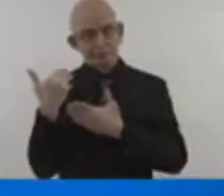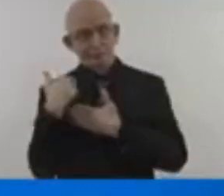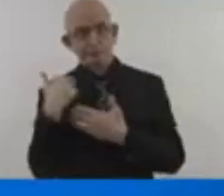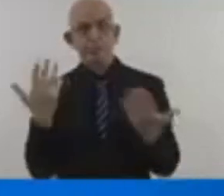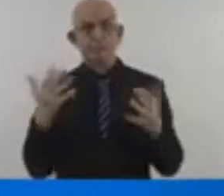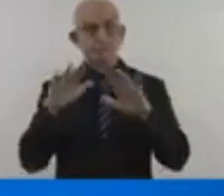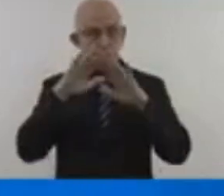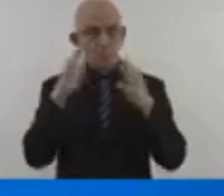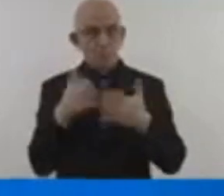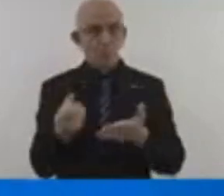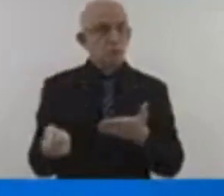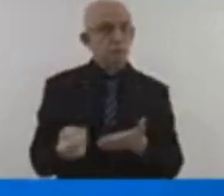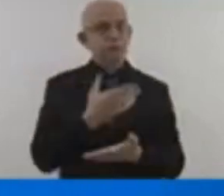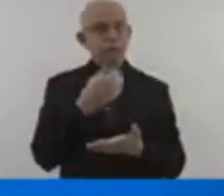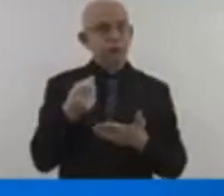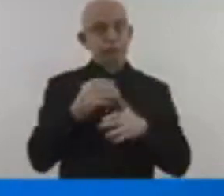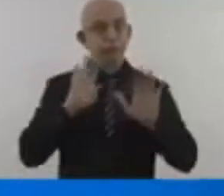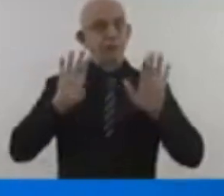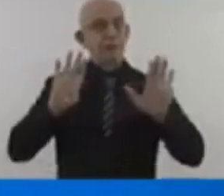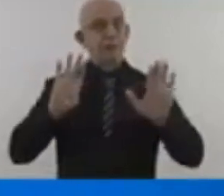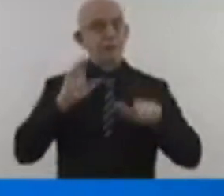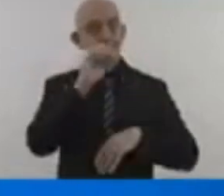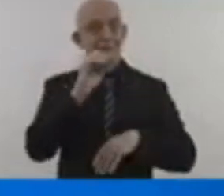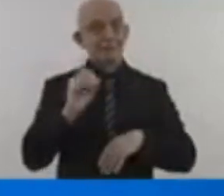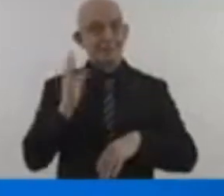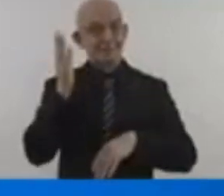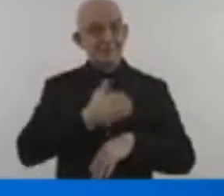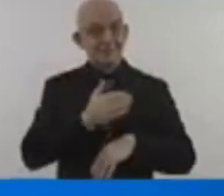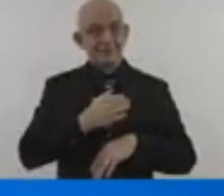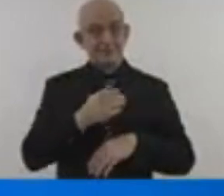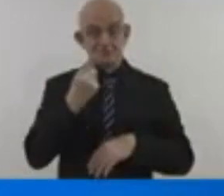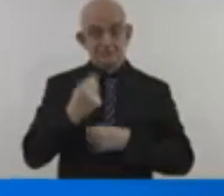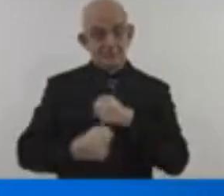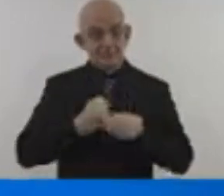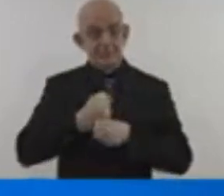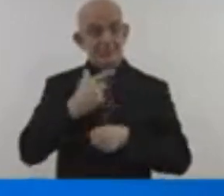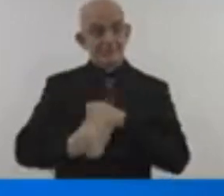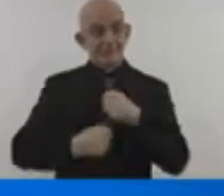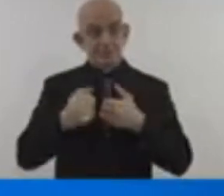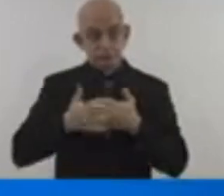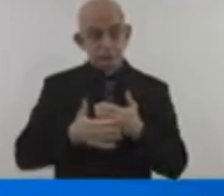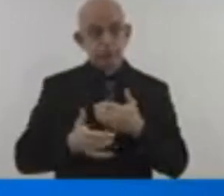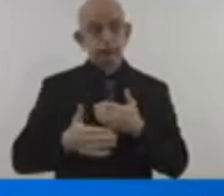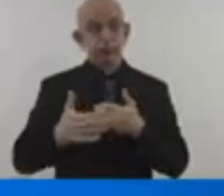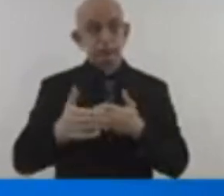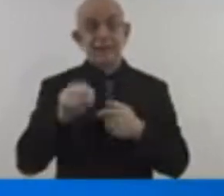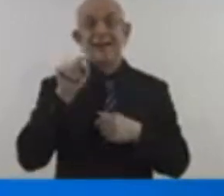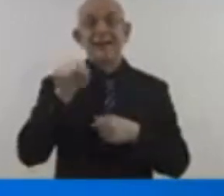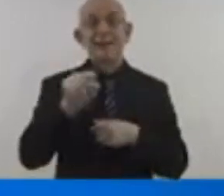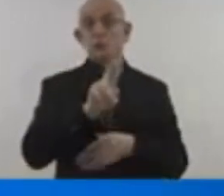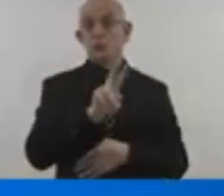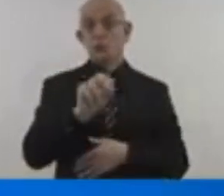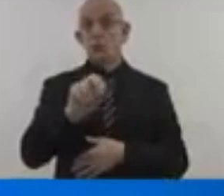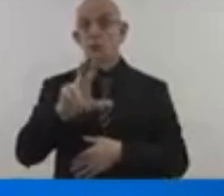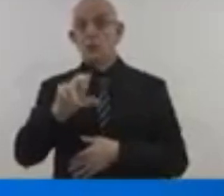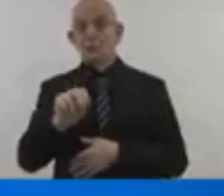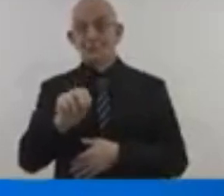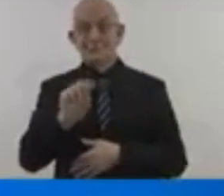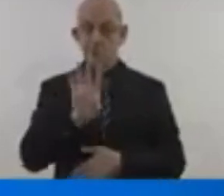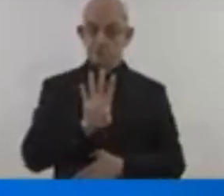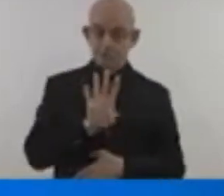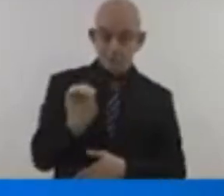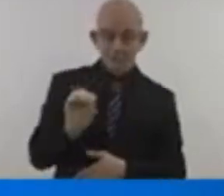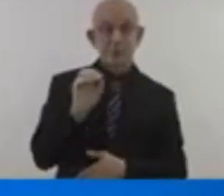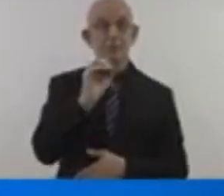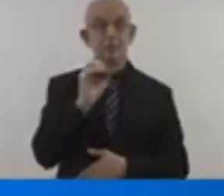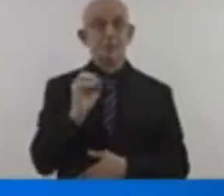they are still growing at the present moment. Now, at this COP, you must agree to rules for